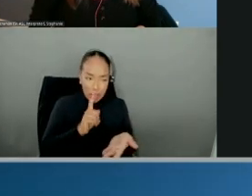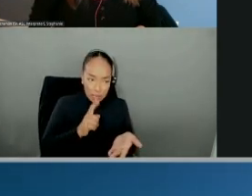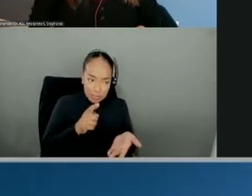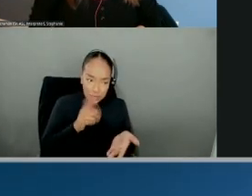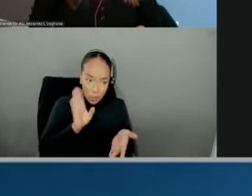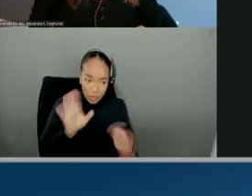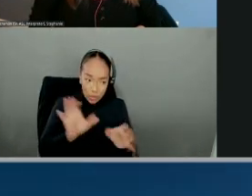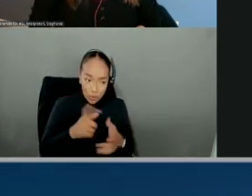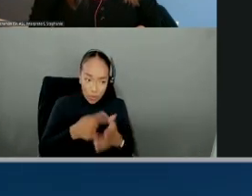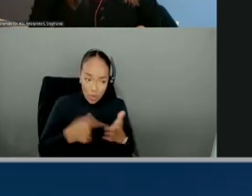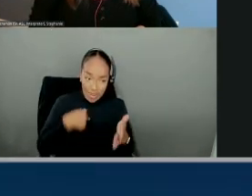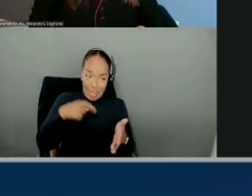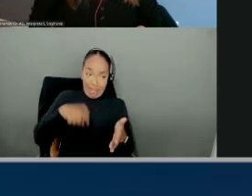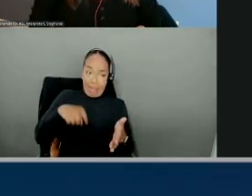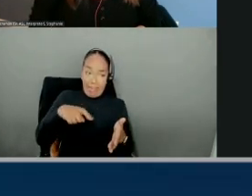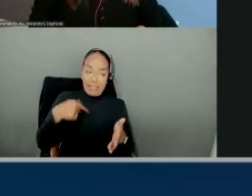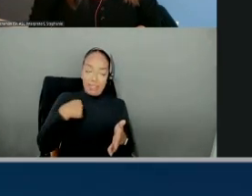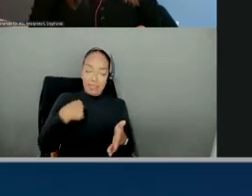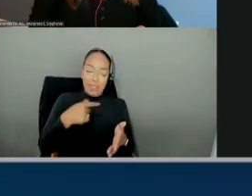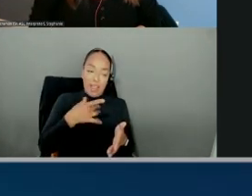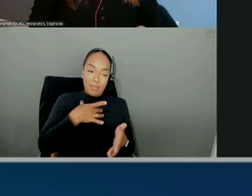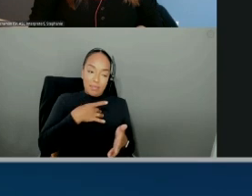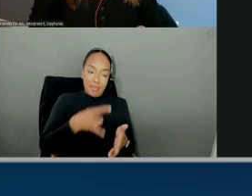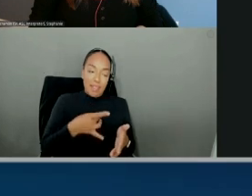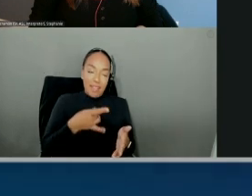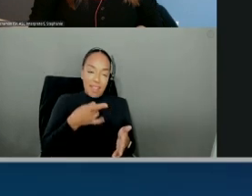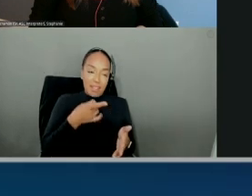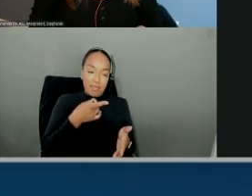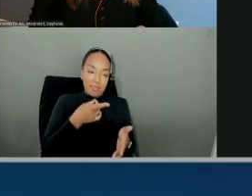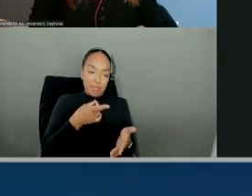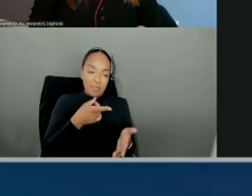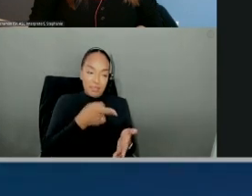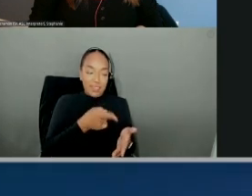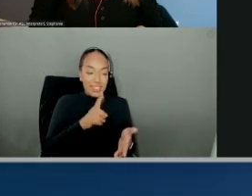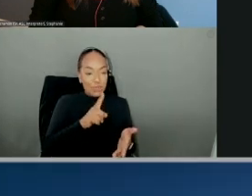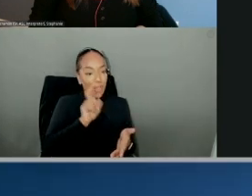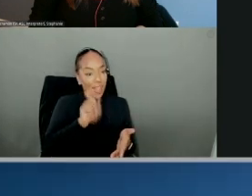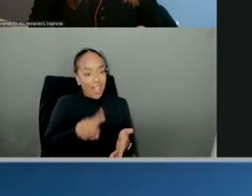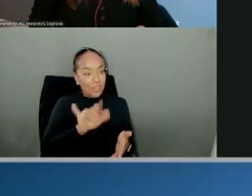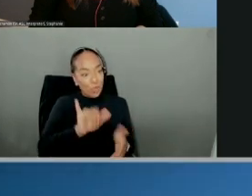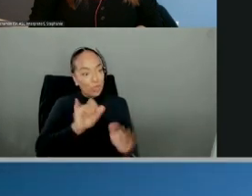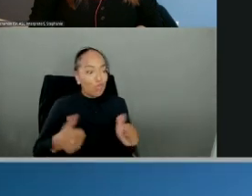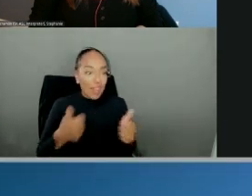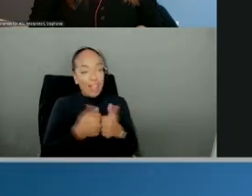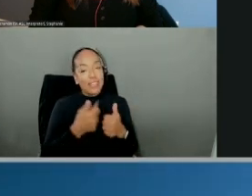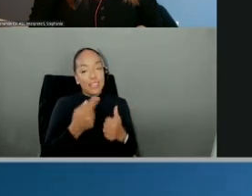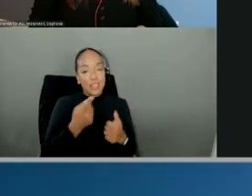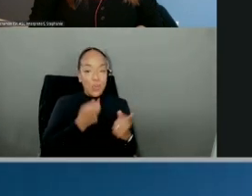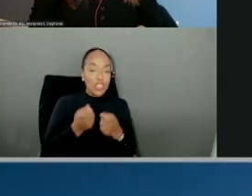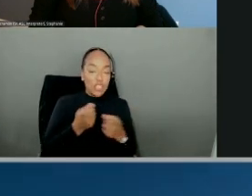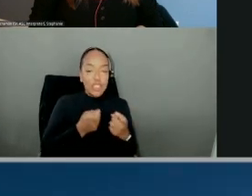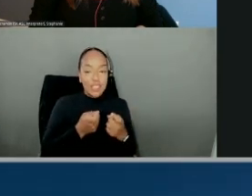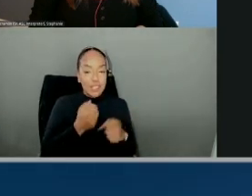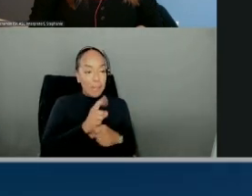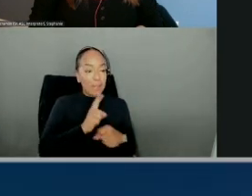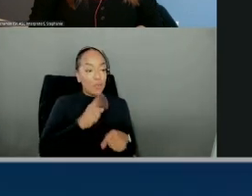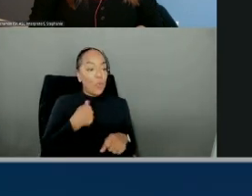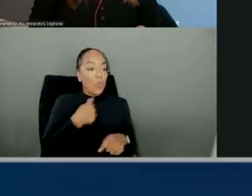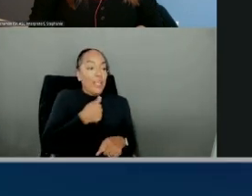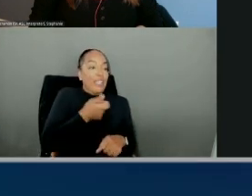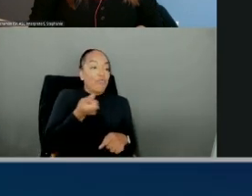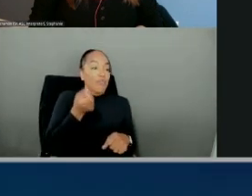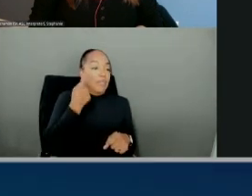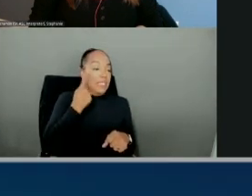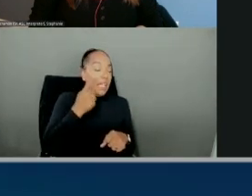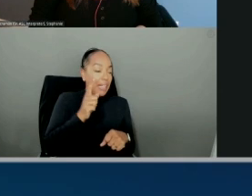I like the, I like They're going to ask those challenging questions to make sure that we understand their use case and